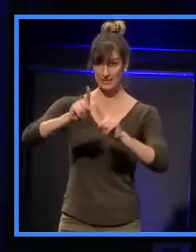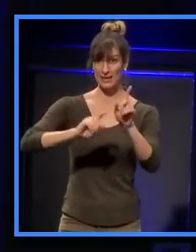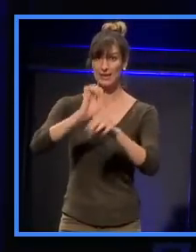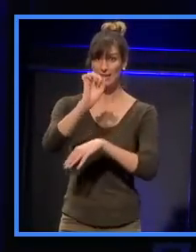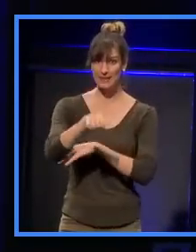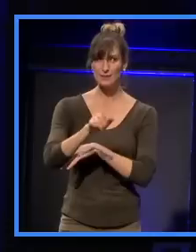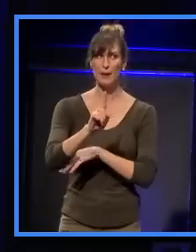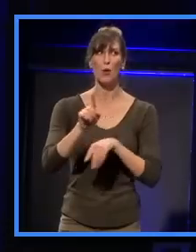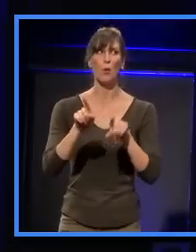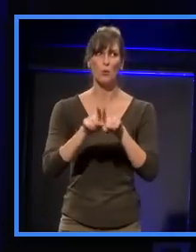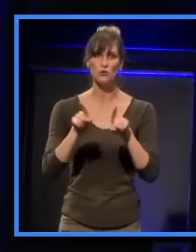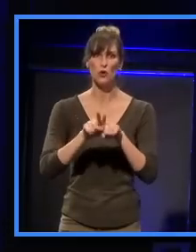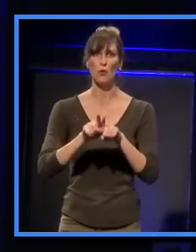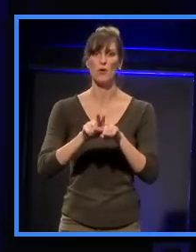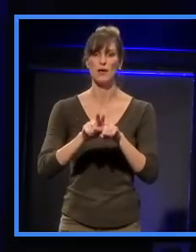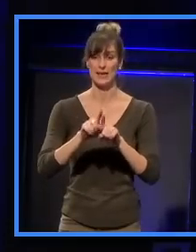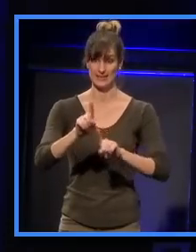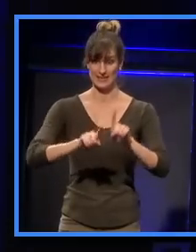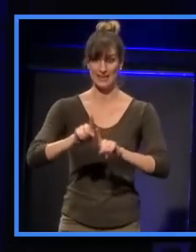entire Auckland region.